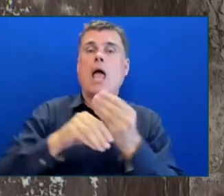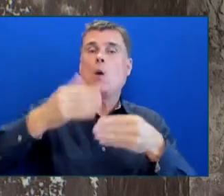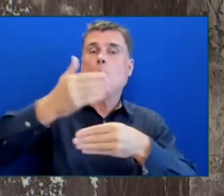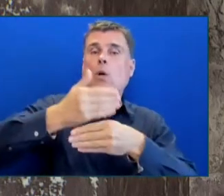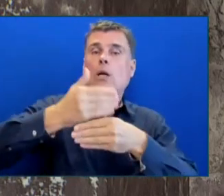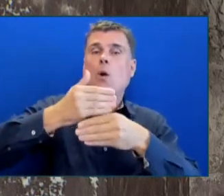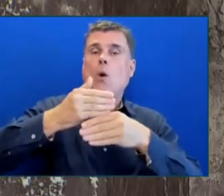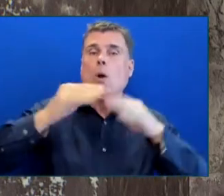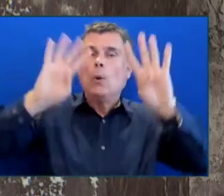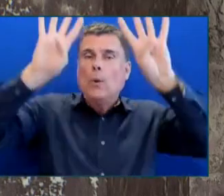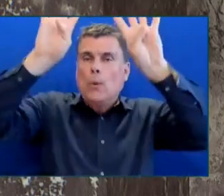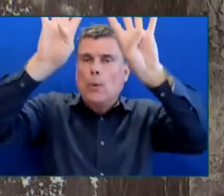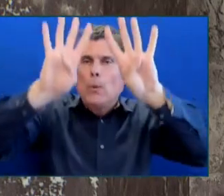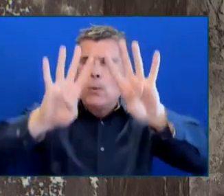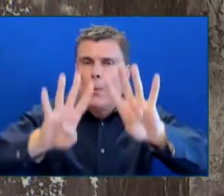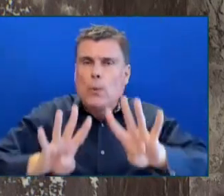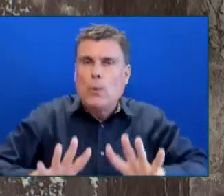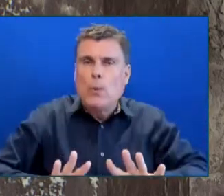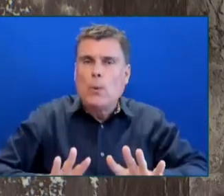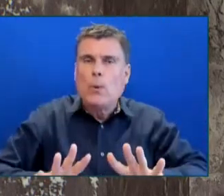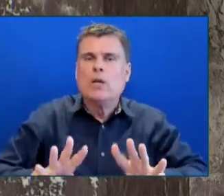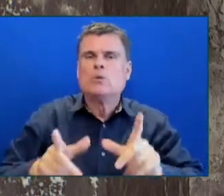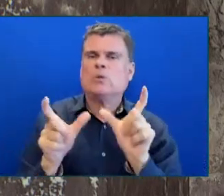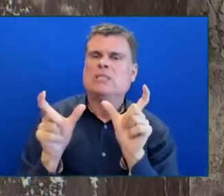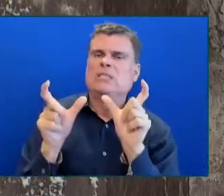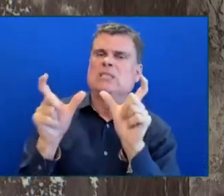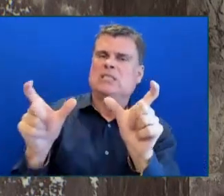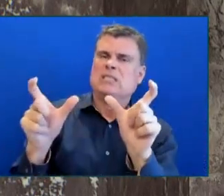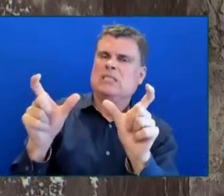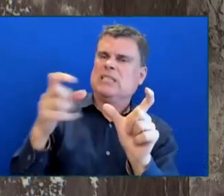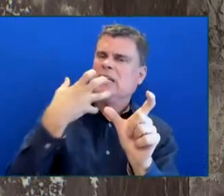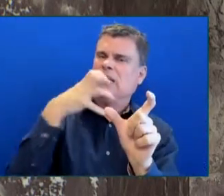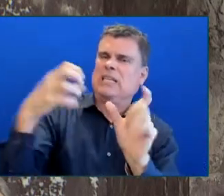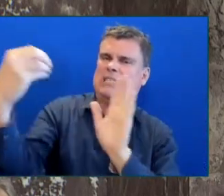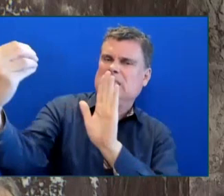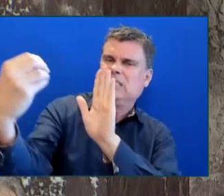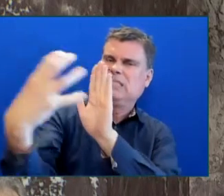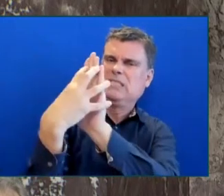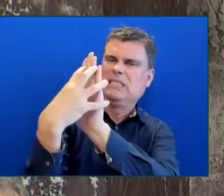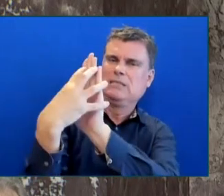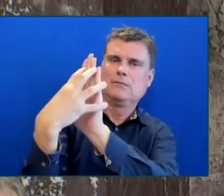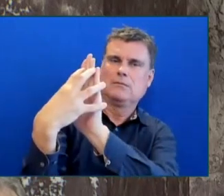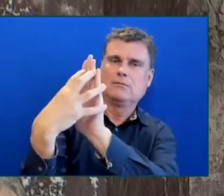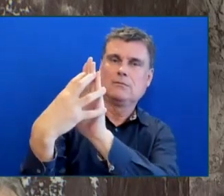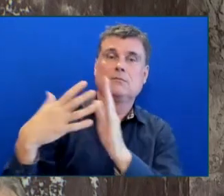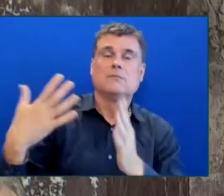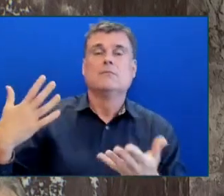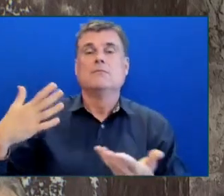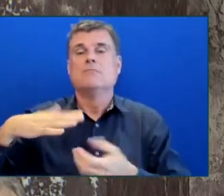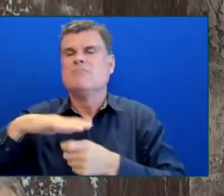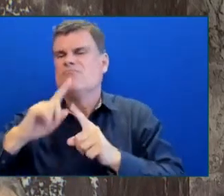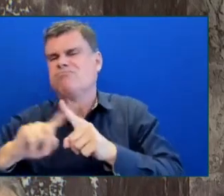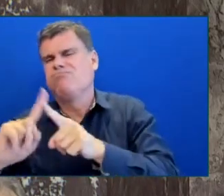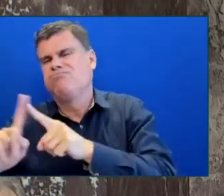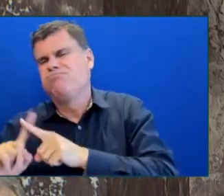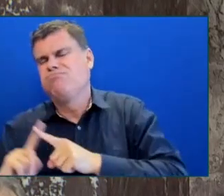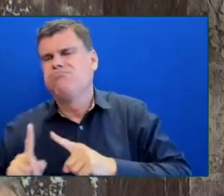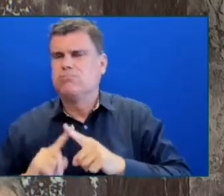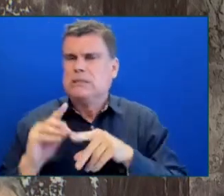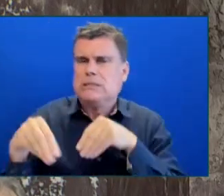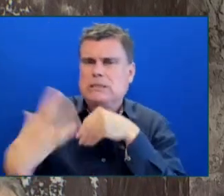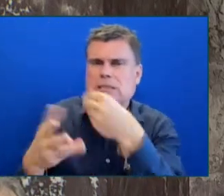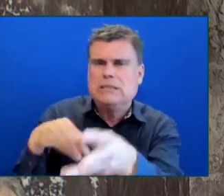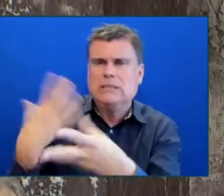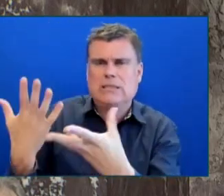with heat pumps. We also, I think, talked about what we should be doing over the long term, and I can share with the member that we talked about